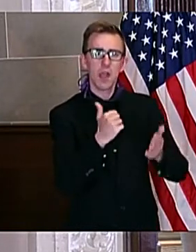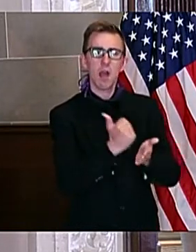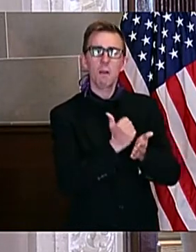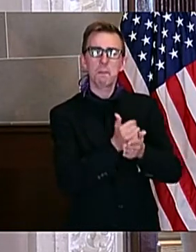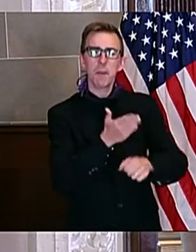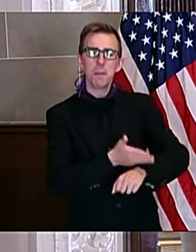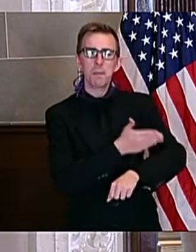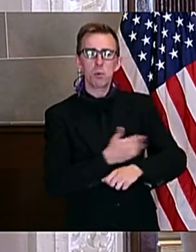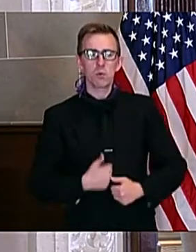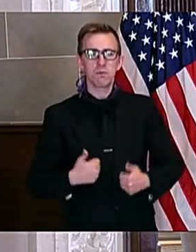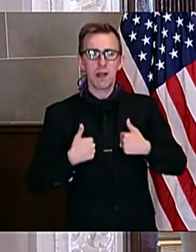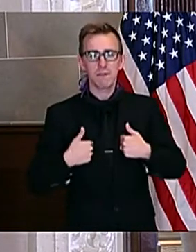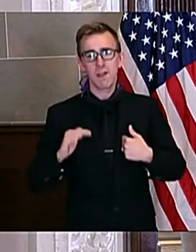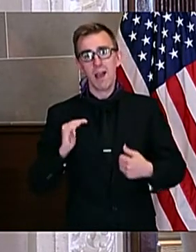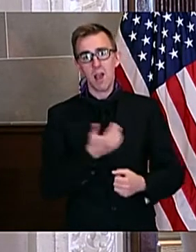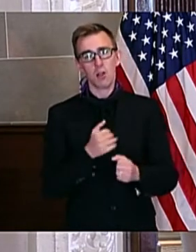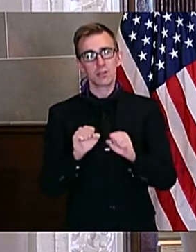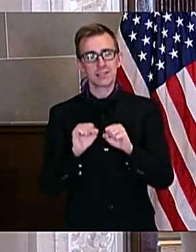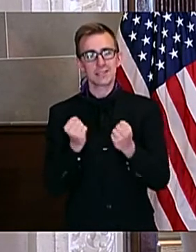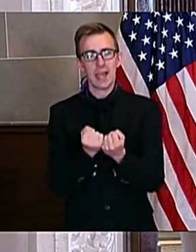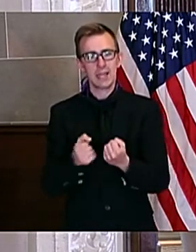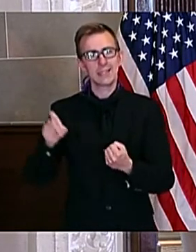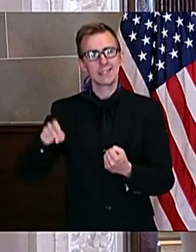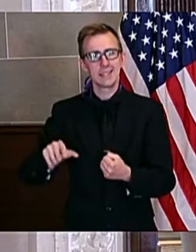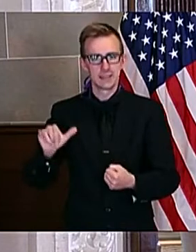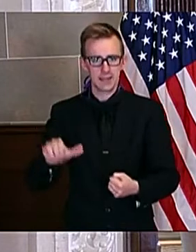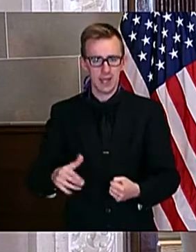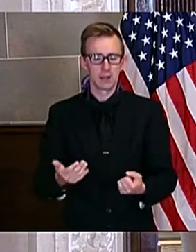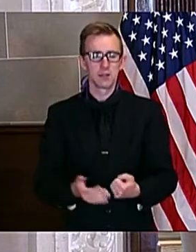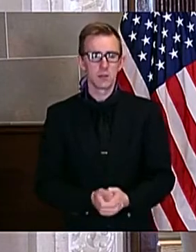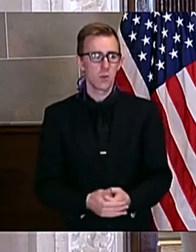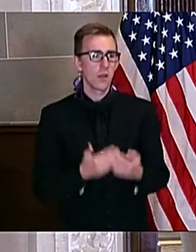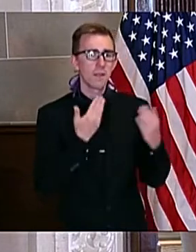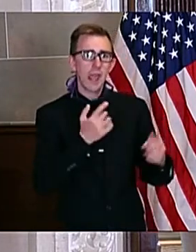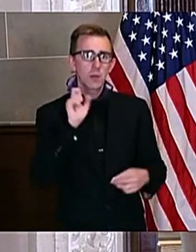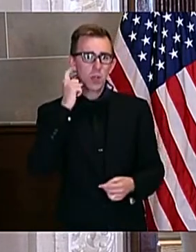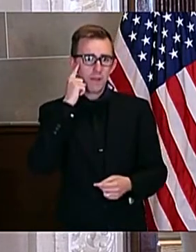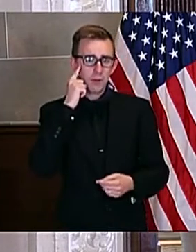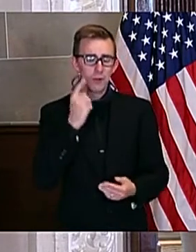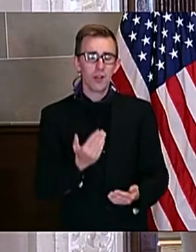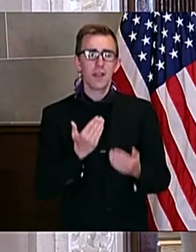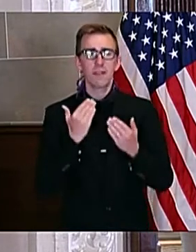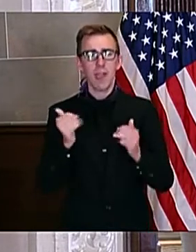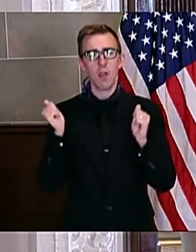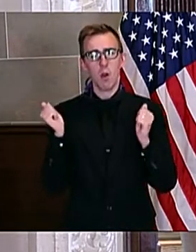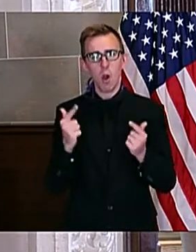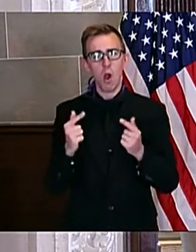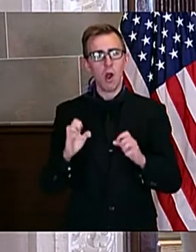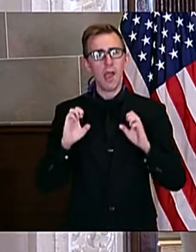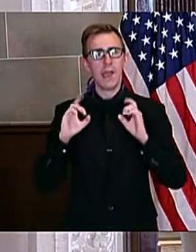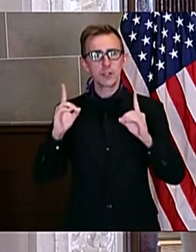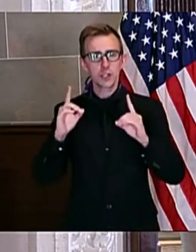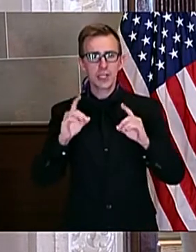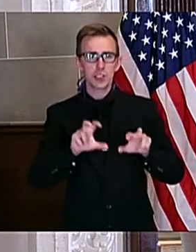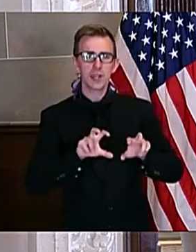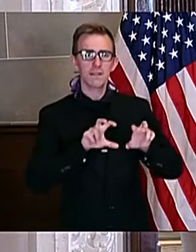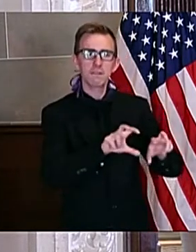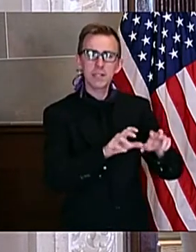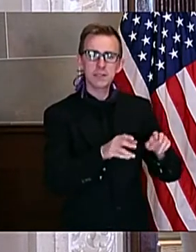Our society depends upon it. So thank you, Governor Parson, and every education stakeholder in Missouri.